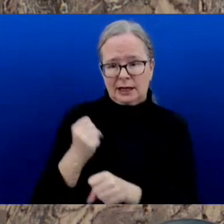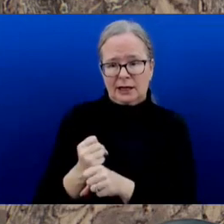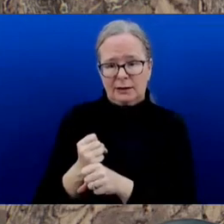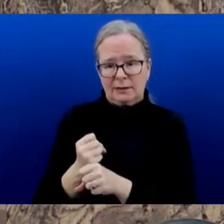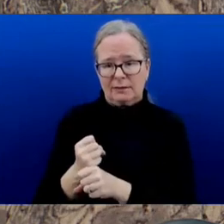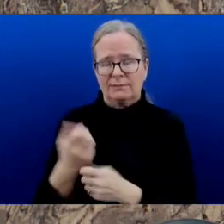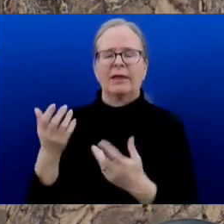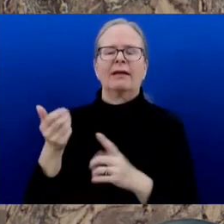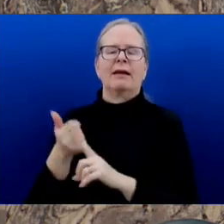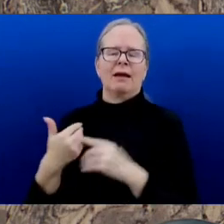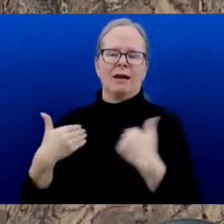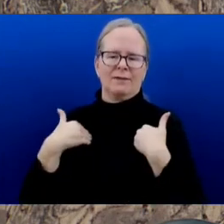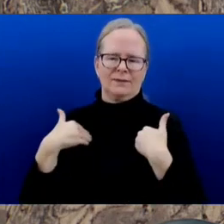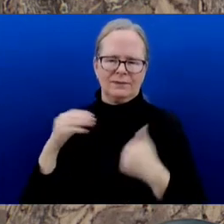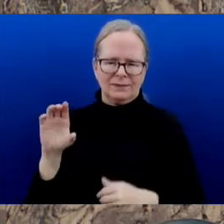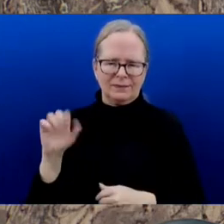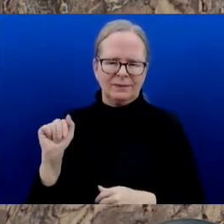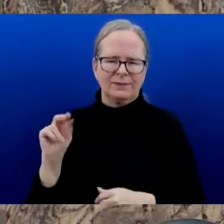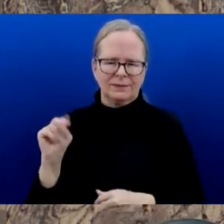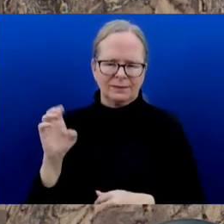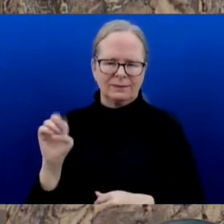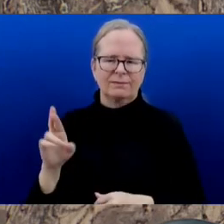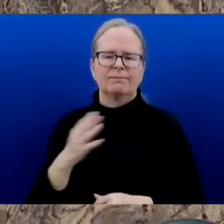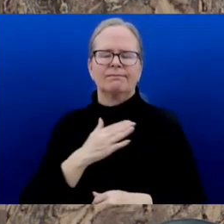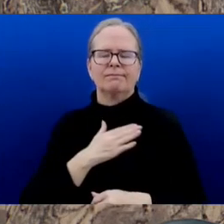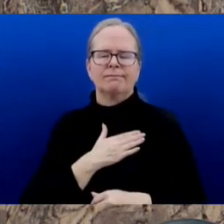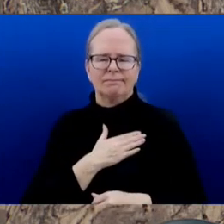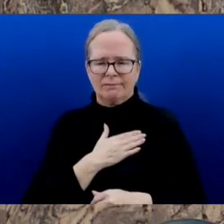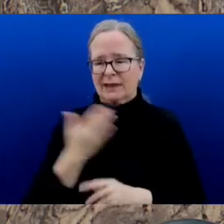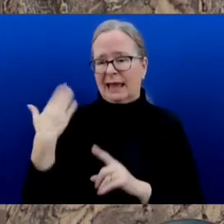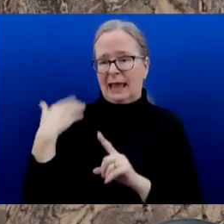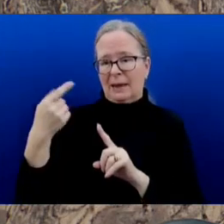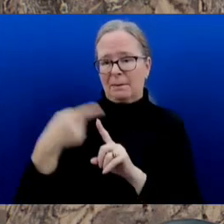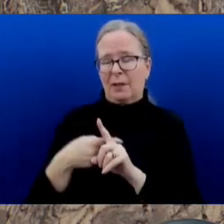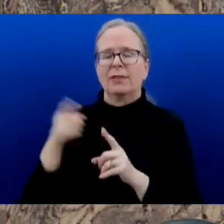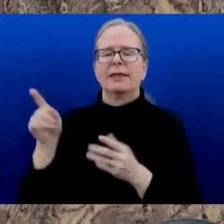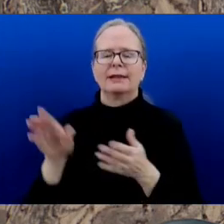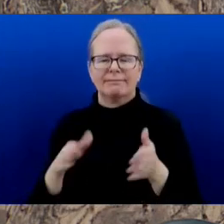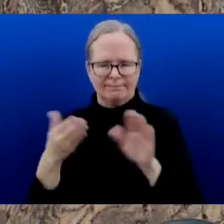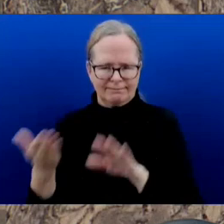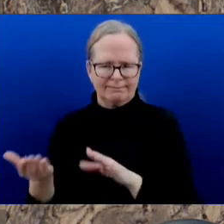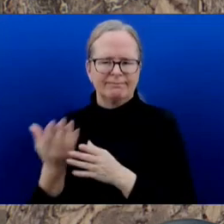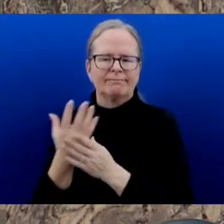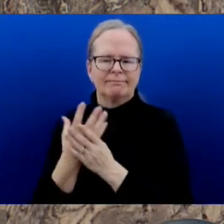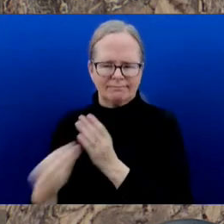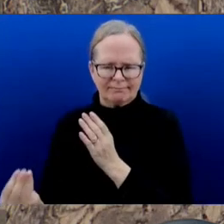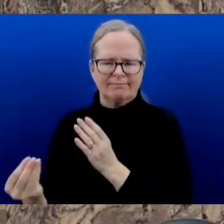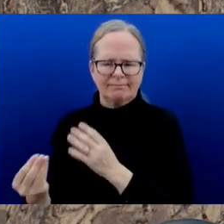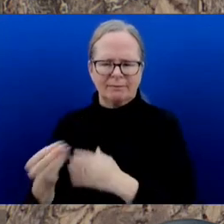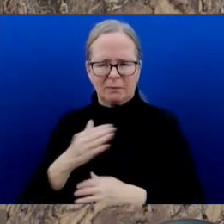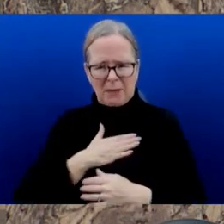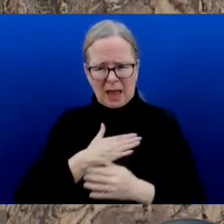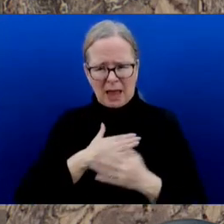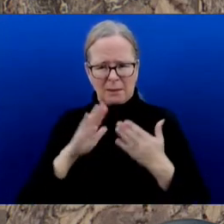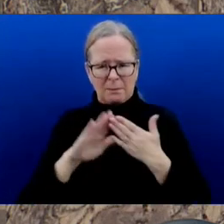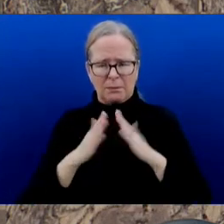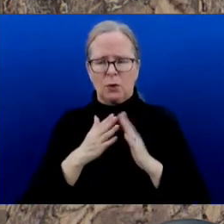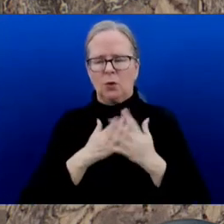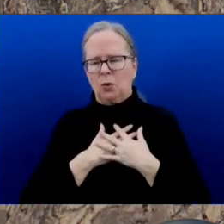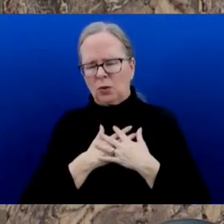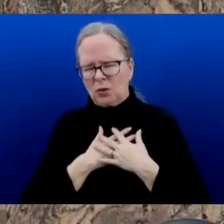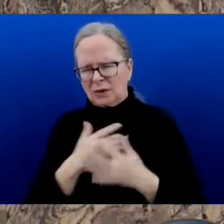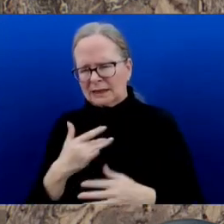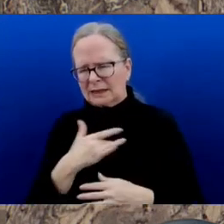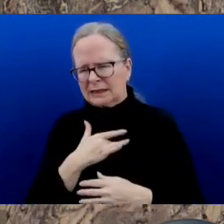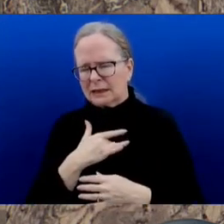is felt throughout this province, and I know throughout my community, as he leaves behind a lasting impact on listeners, on the community, on his